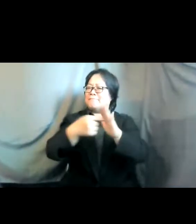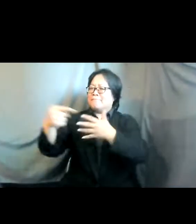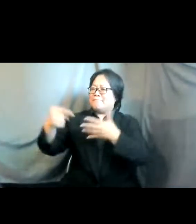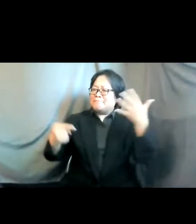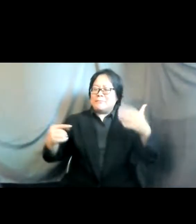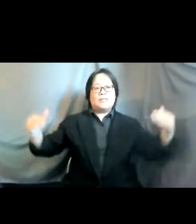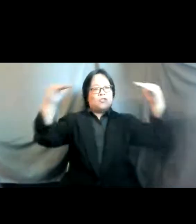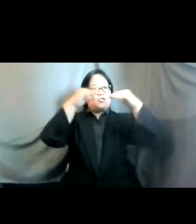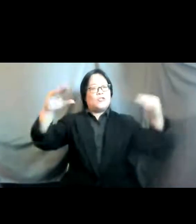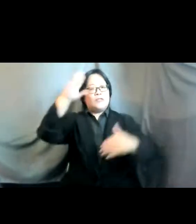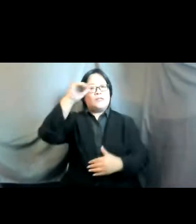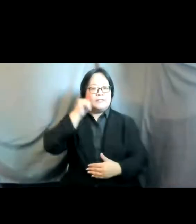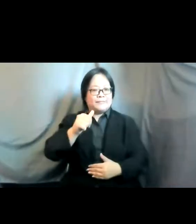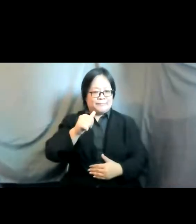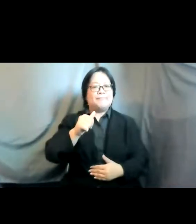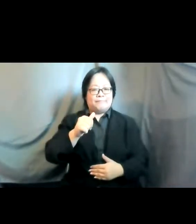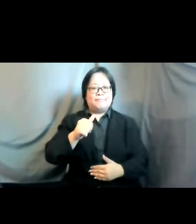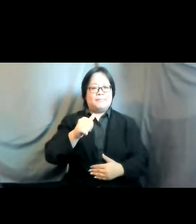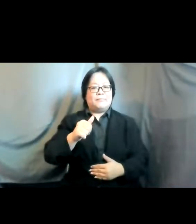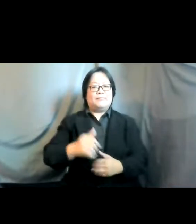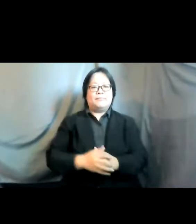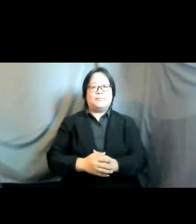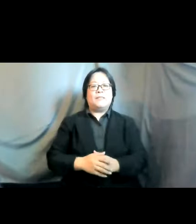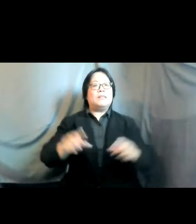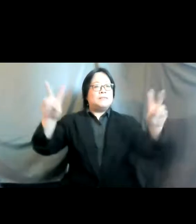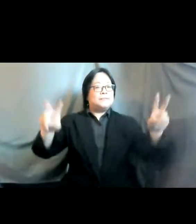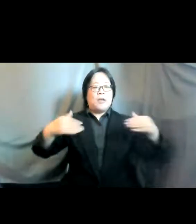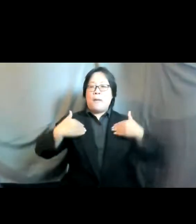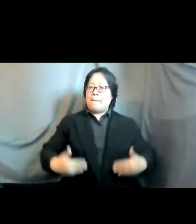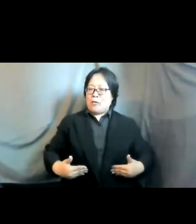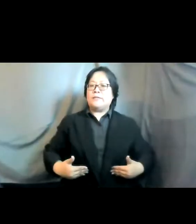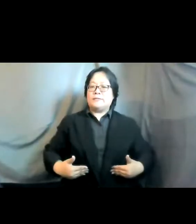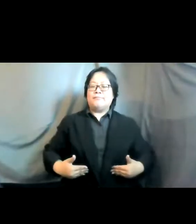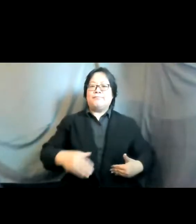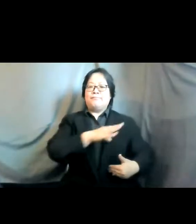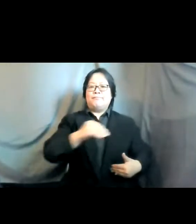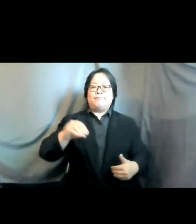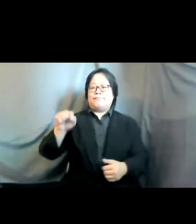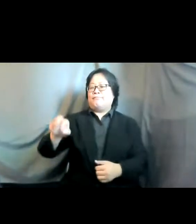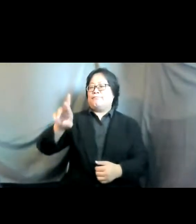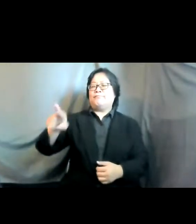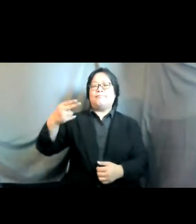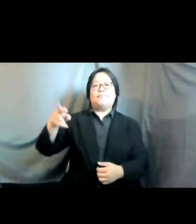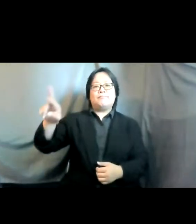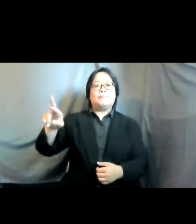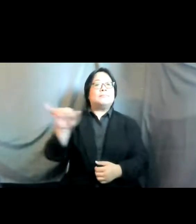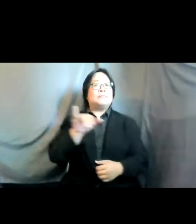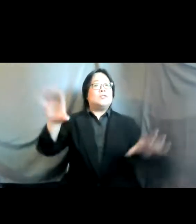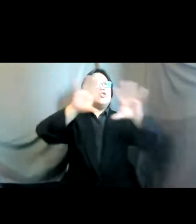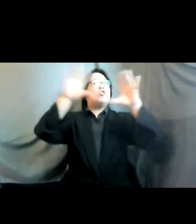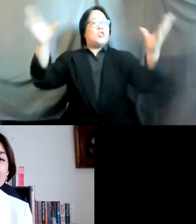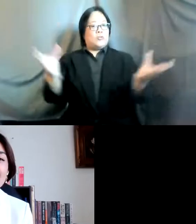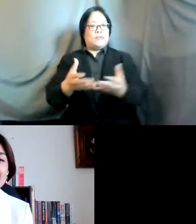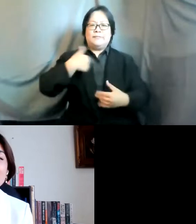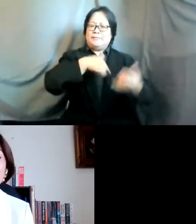equality for women and girls rights to bodily autonomy and sr hr particularly as globally we are still impacted